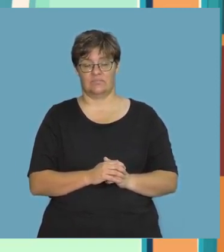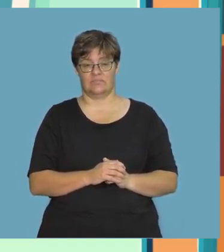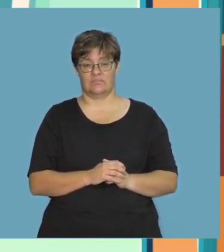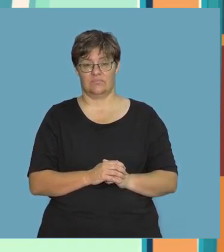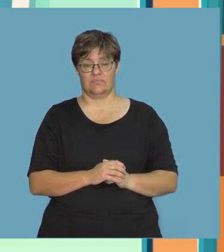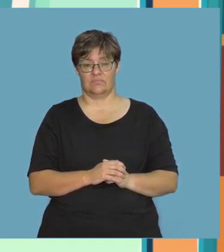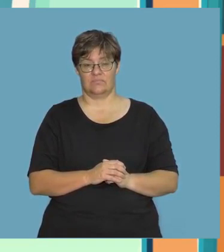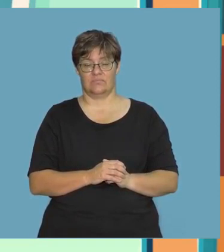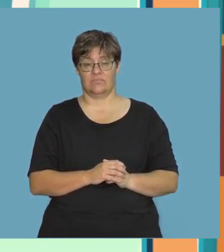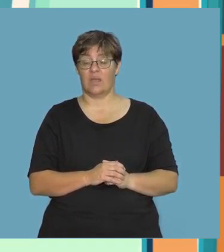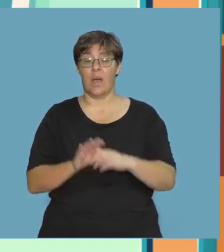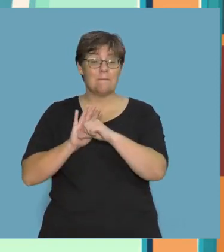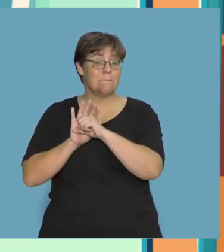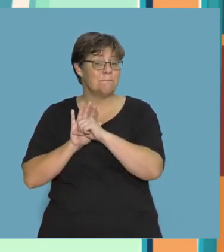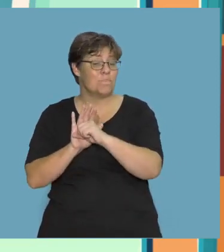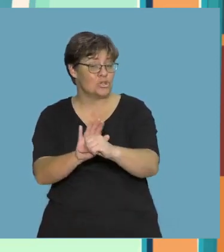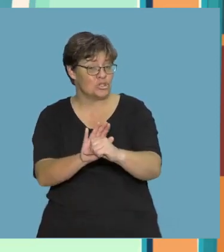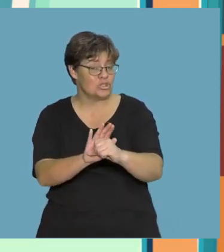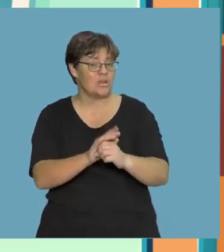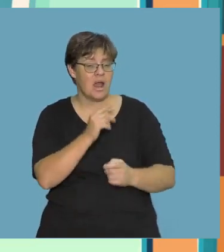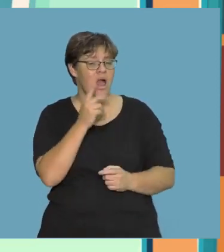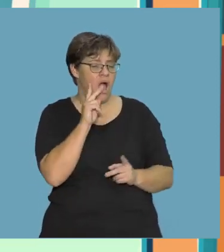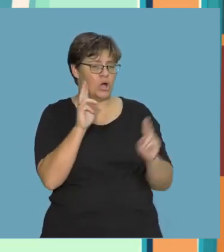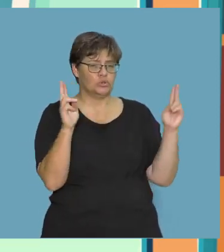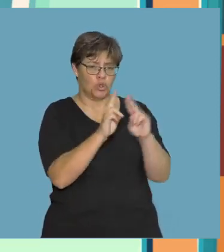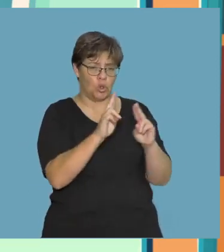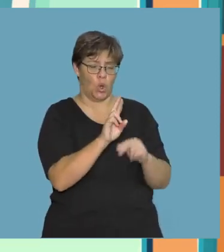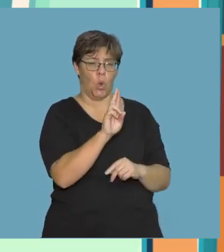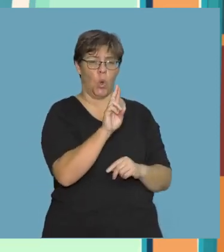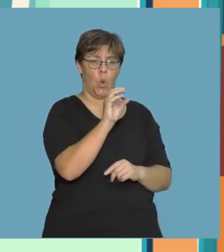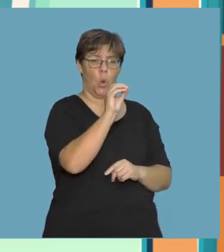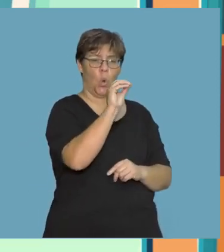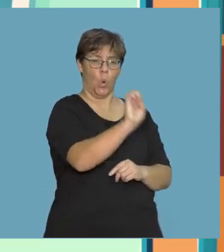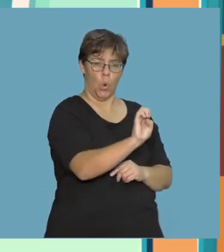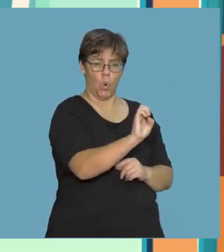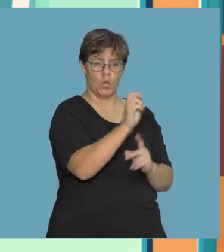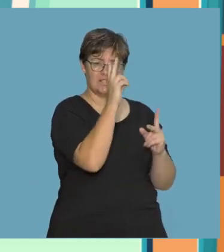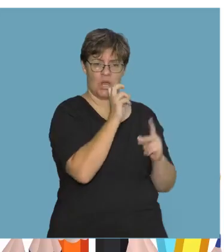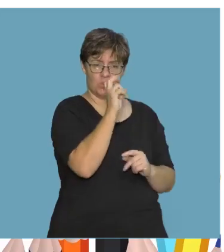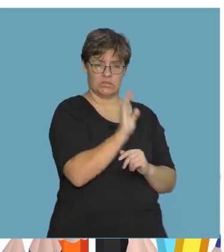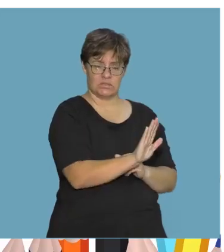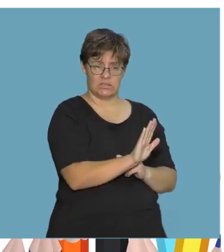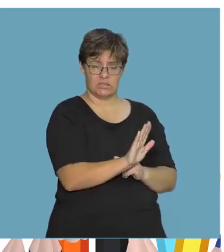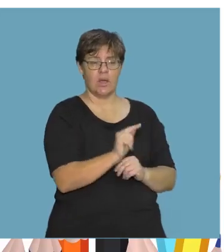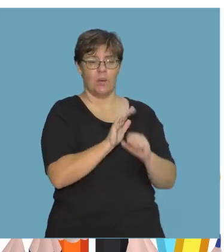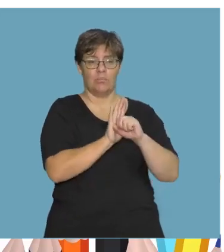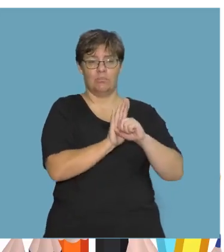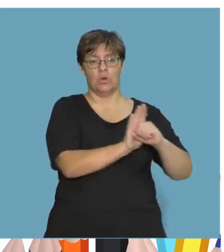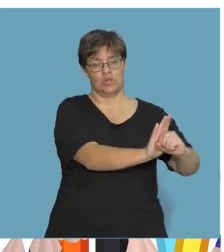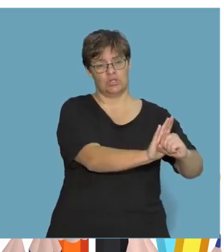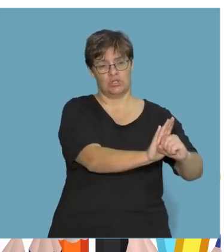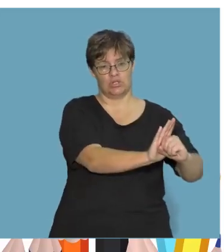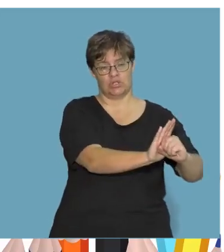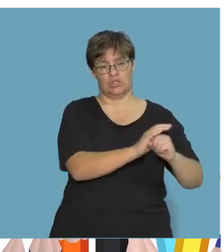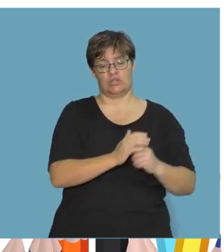push, you can hear a short U sound. Say it again and listen carefully. push, push,